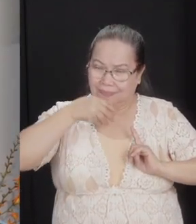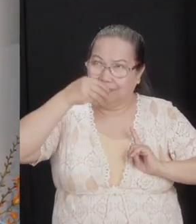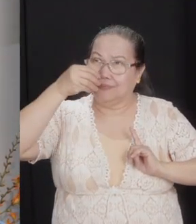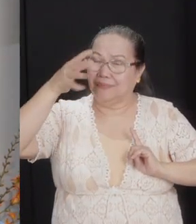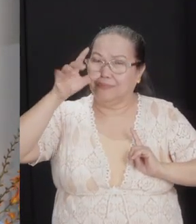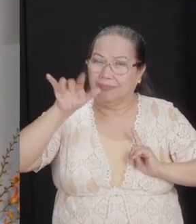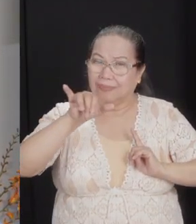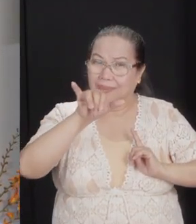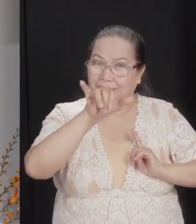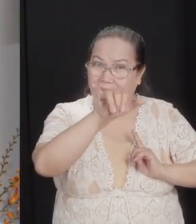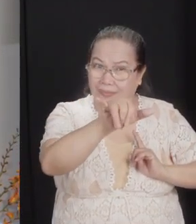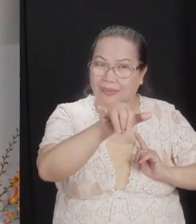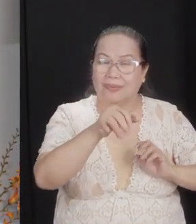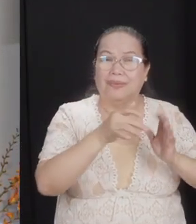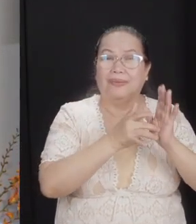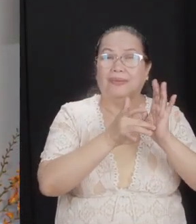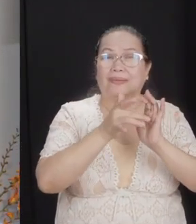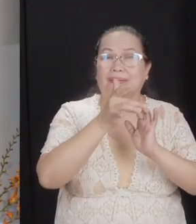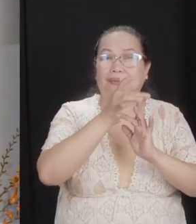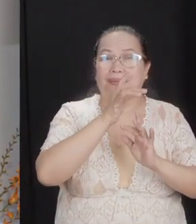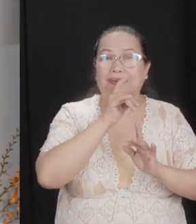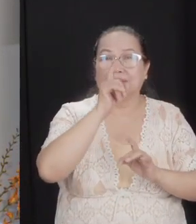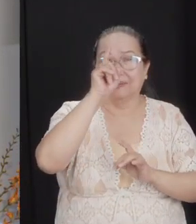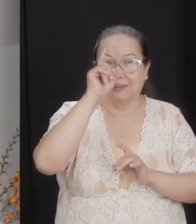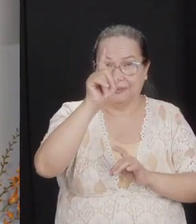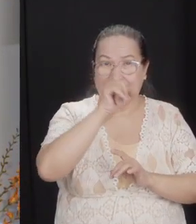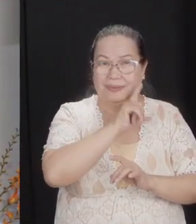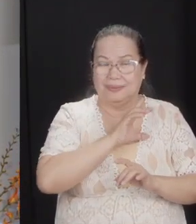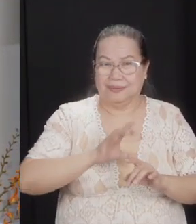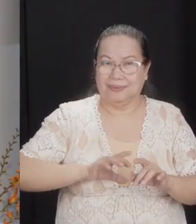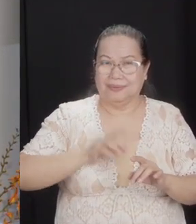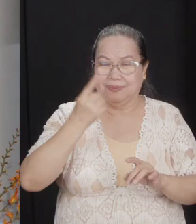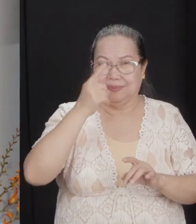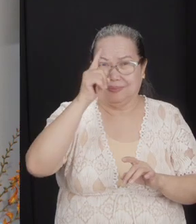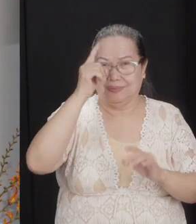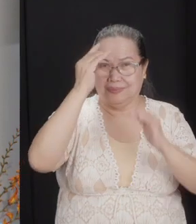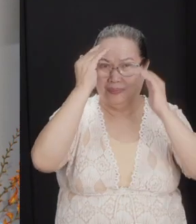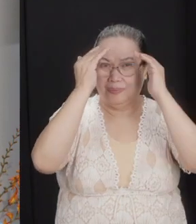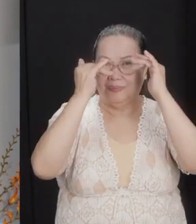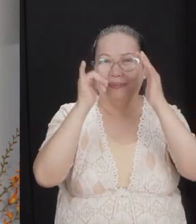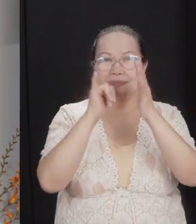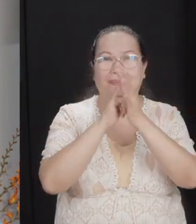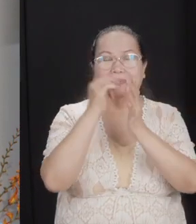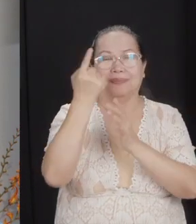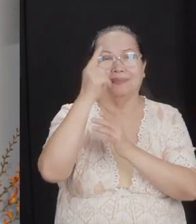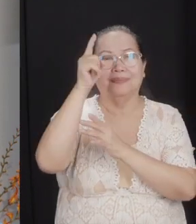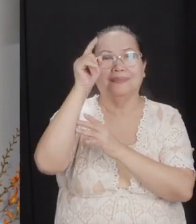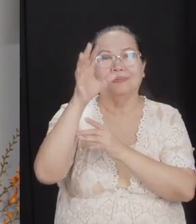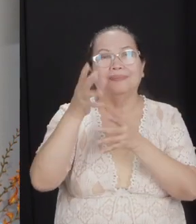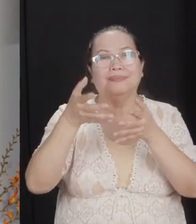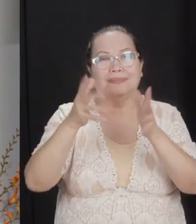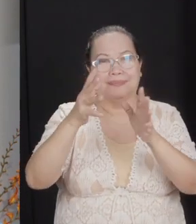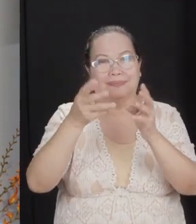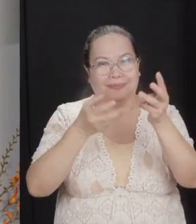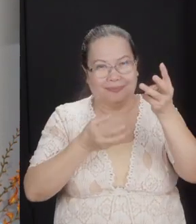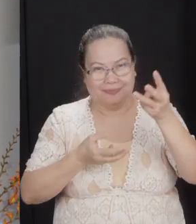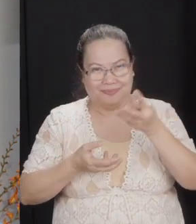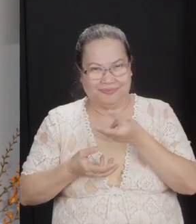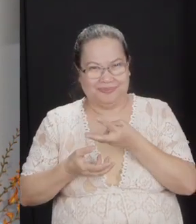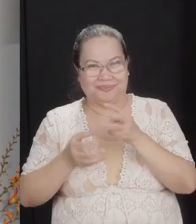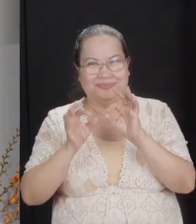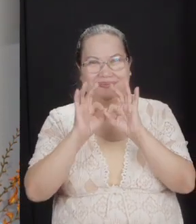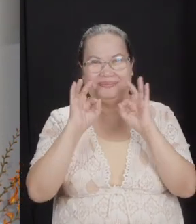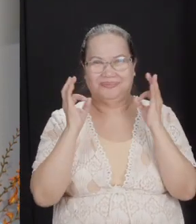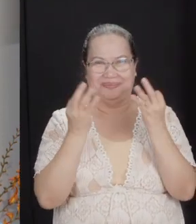eternity apart, if Christ and only Christ is your only hope, that's the only way God will ever let you become part of his family.